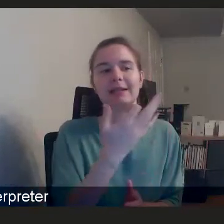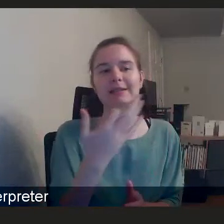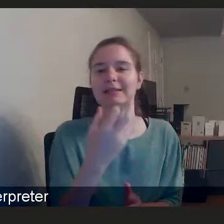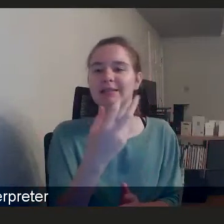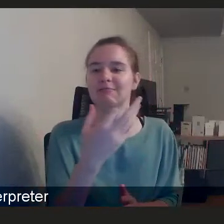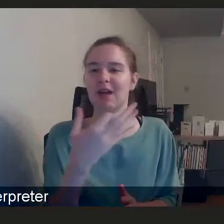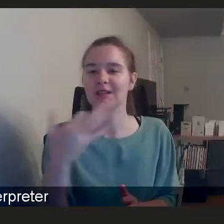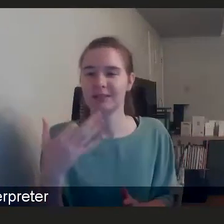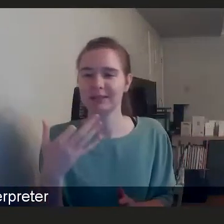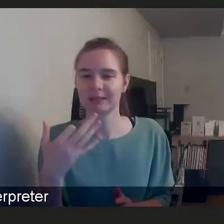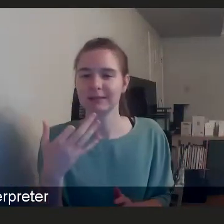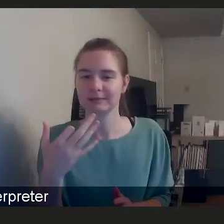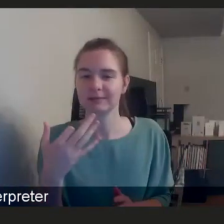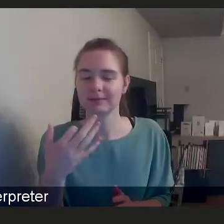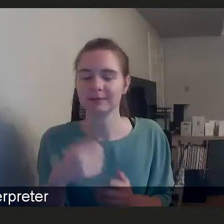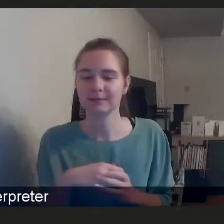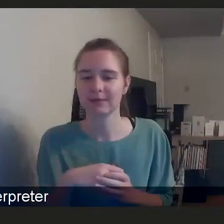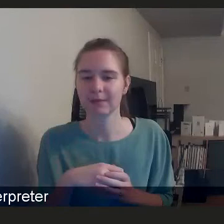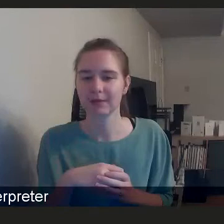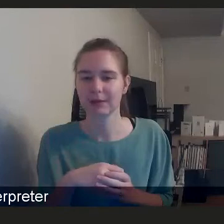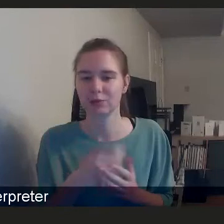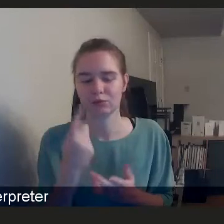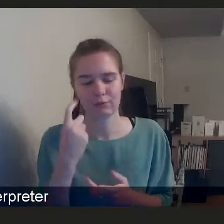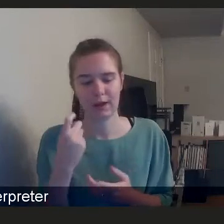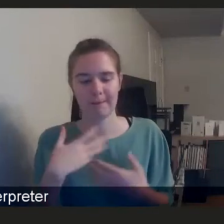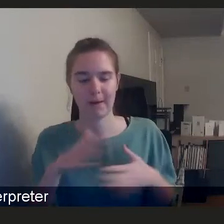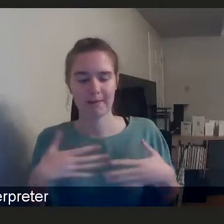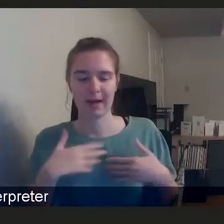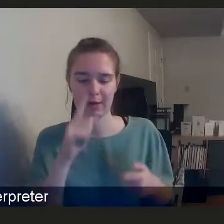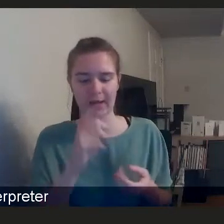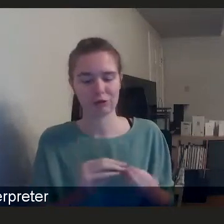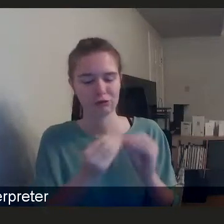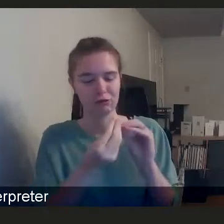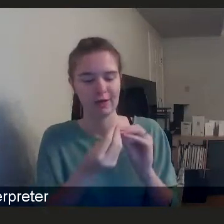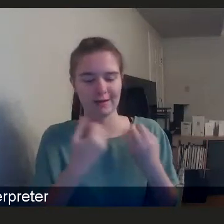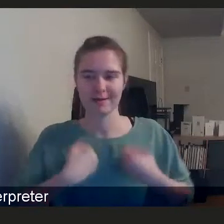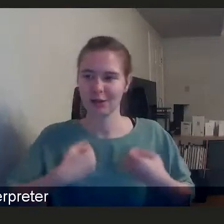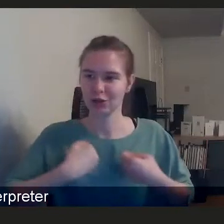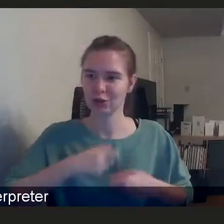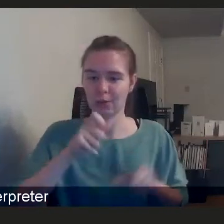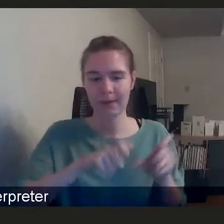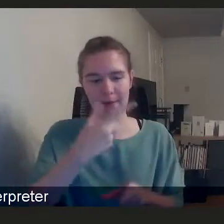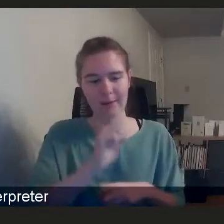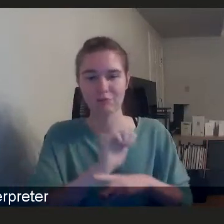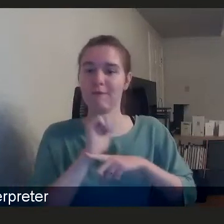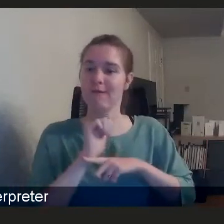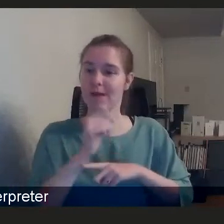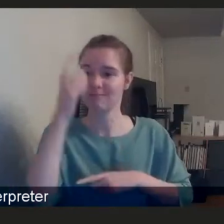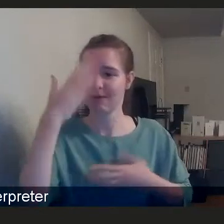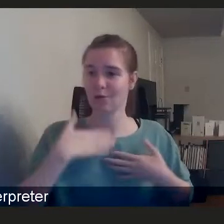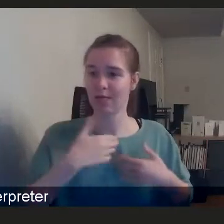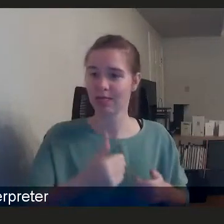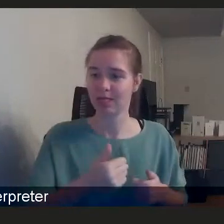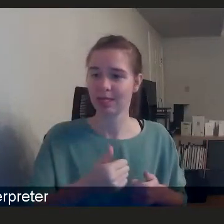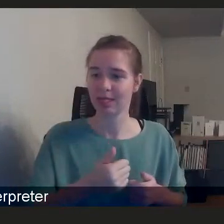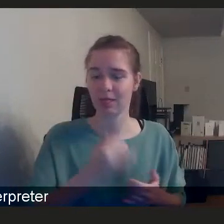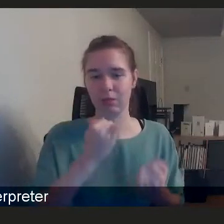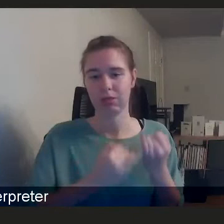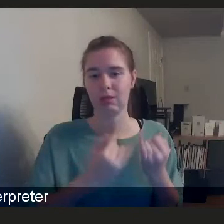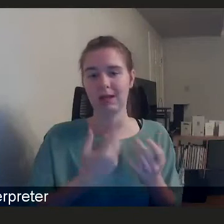you can actually create the conditions where people can prevent or avoid the experience of poor mental health is again very new.